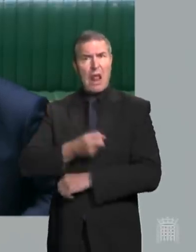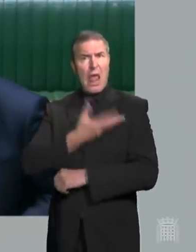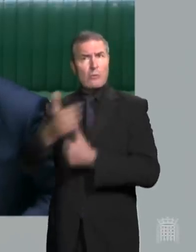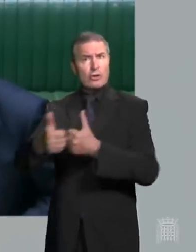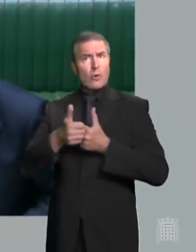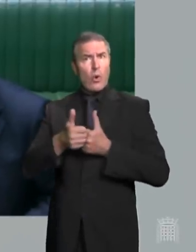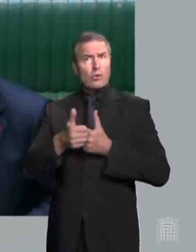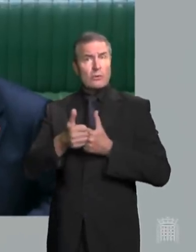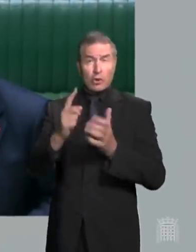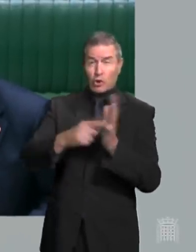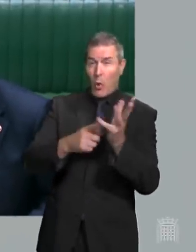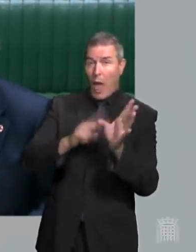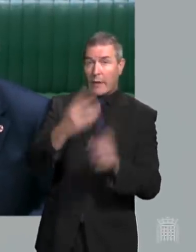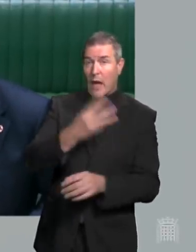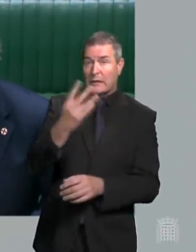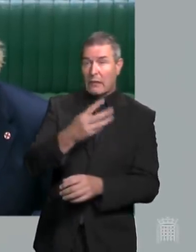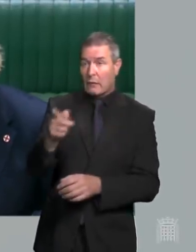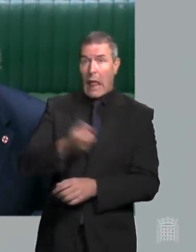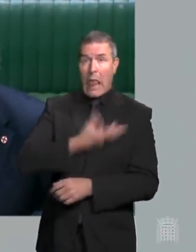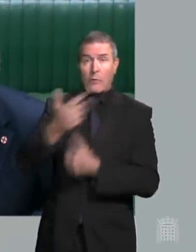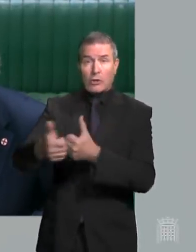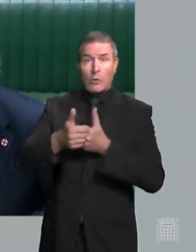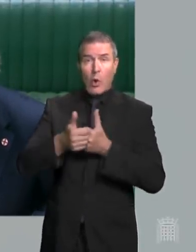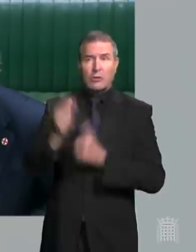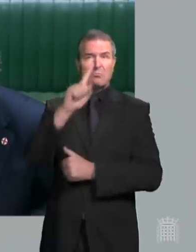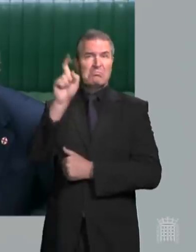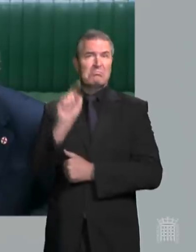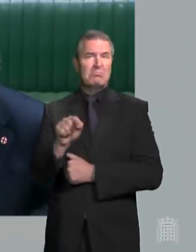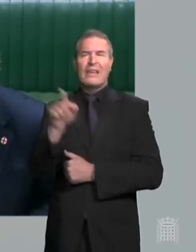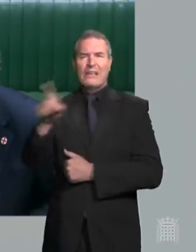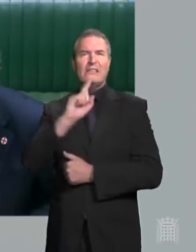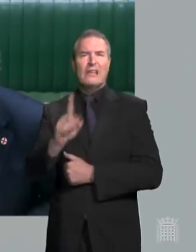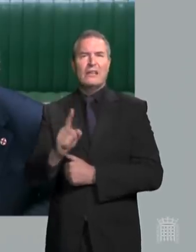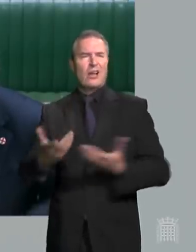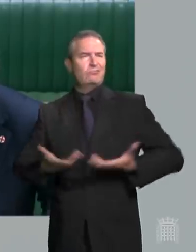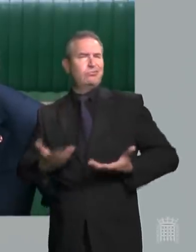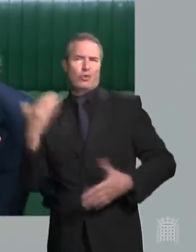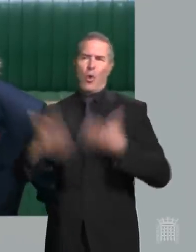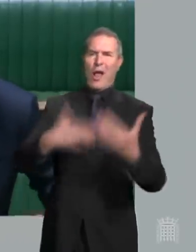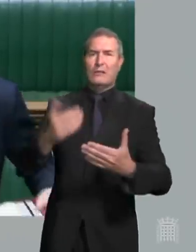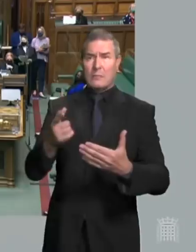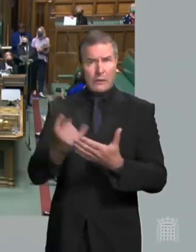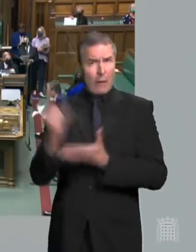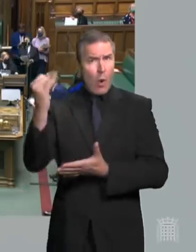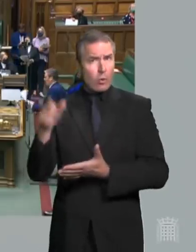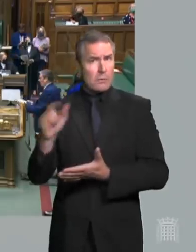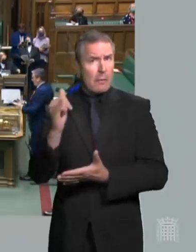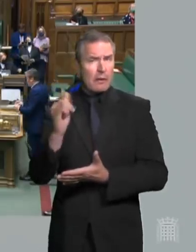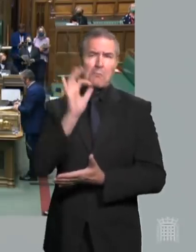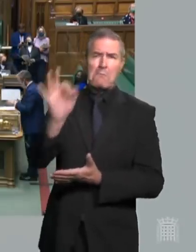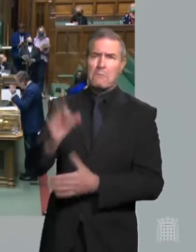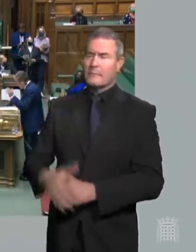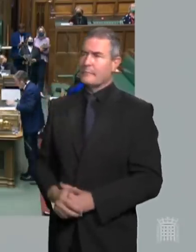19th or not, Mr Speaker. Mr says it's a reckless to go ahead. Does that mean he's opposing it? Mr Speaker,